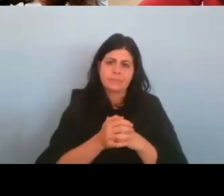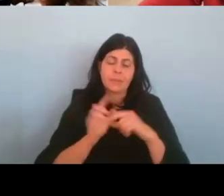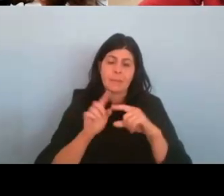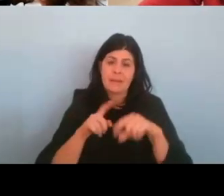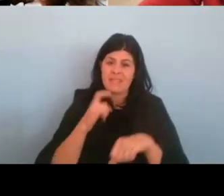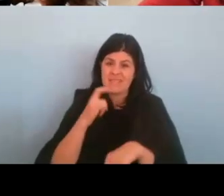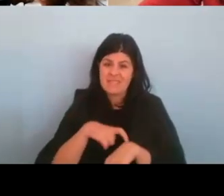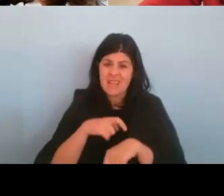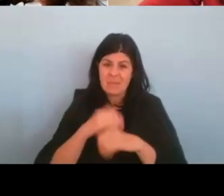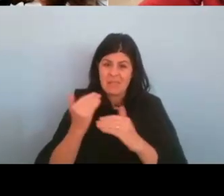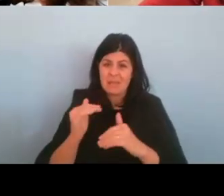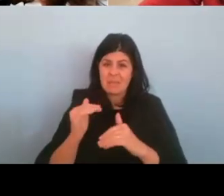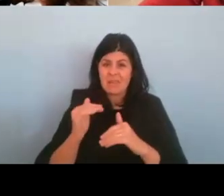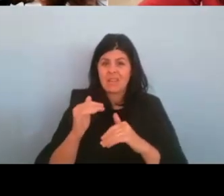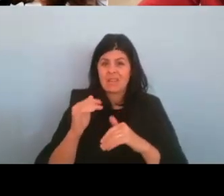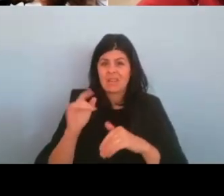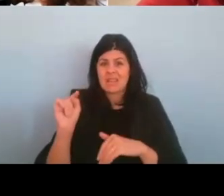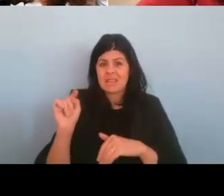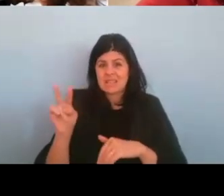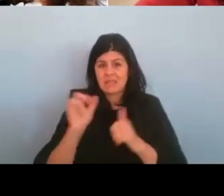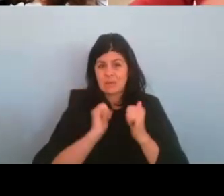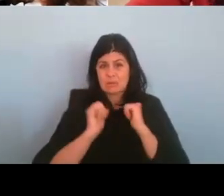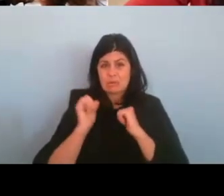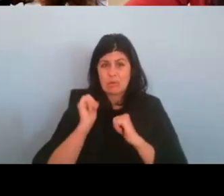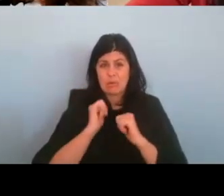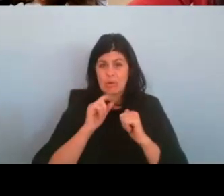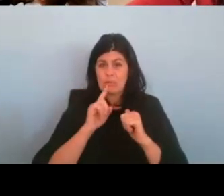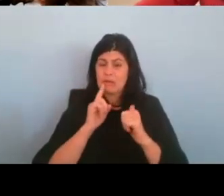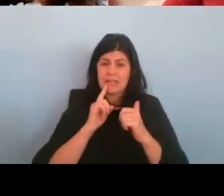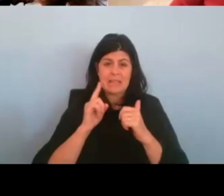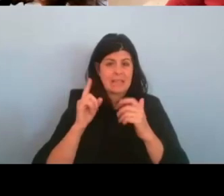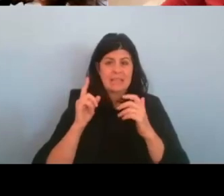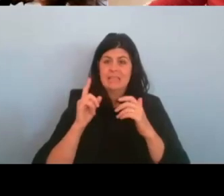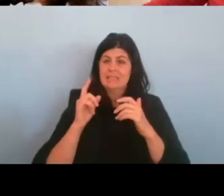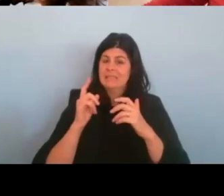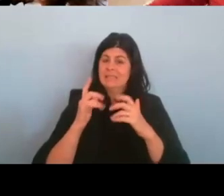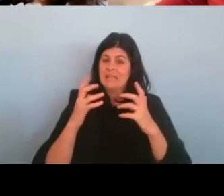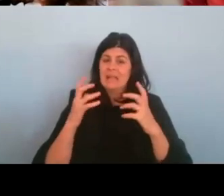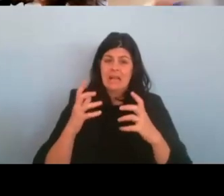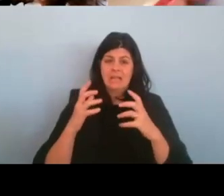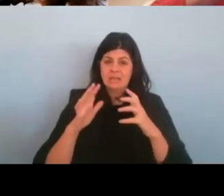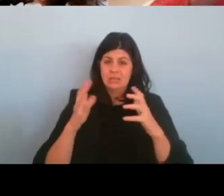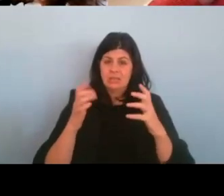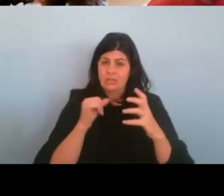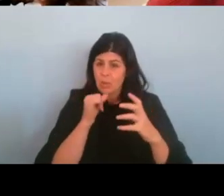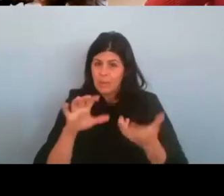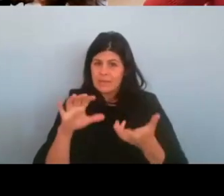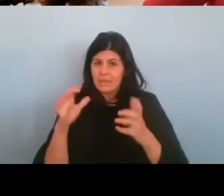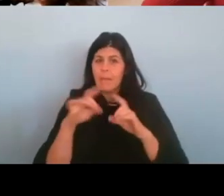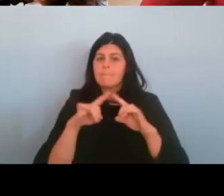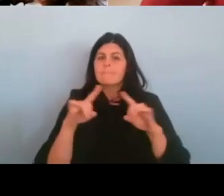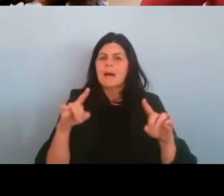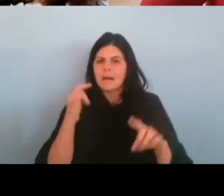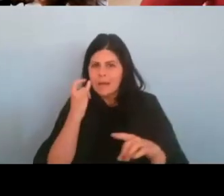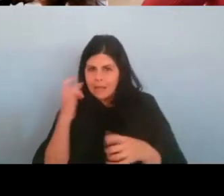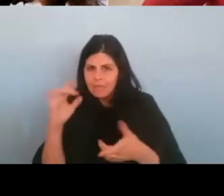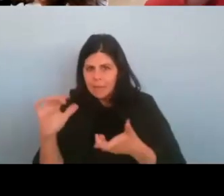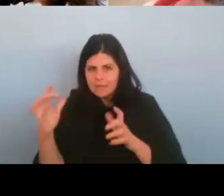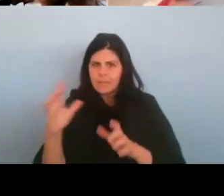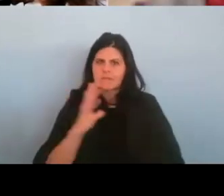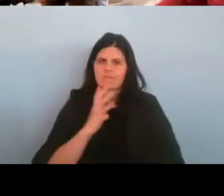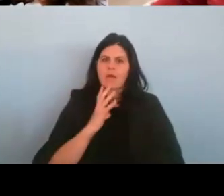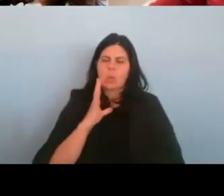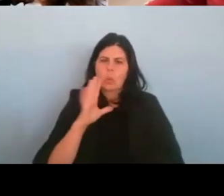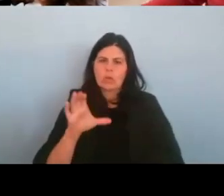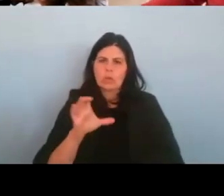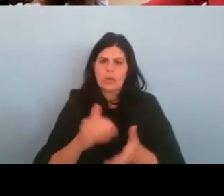it's like a TV show. It's like, okay, really don't mess this up. But it's also like, if you mess up, it's fine. We'll do another one. But it's also